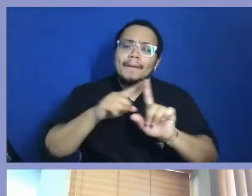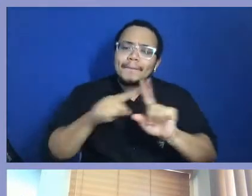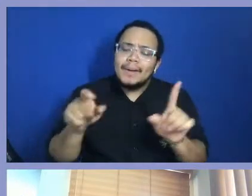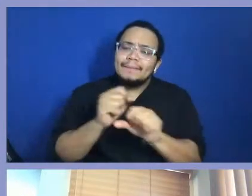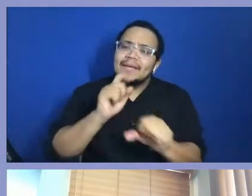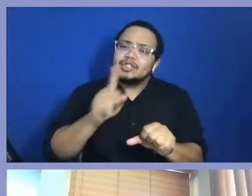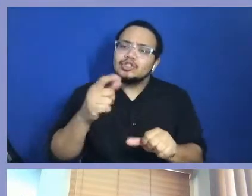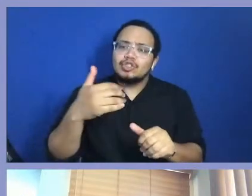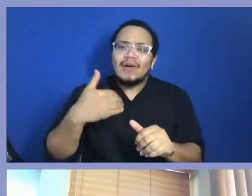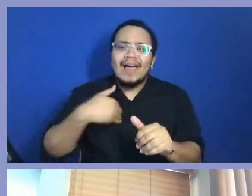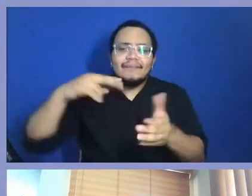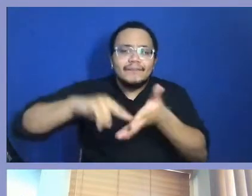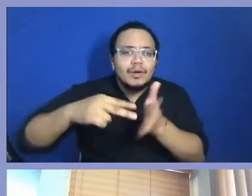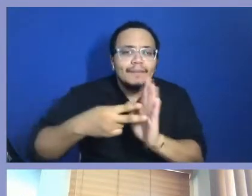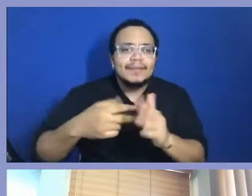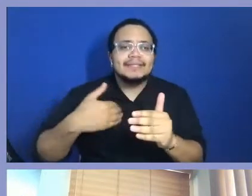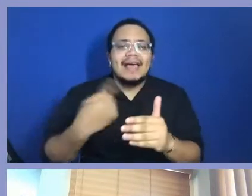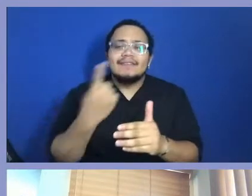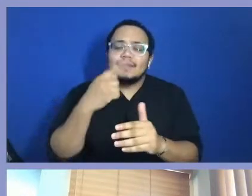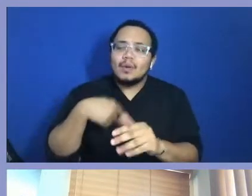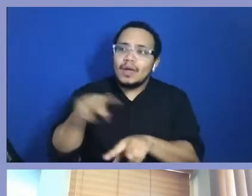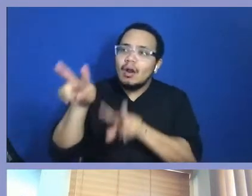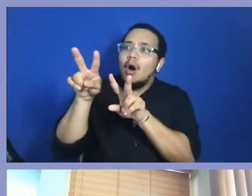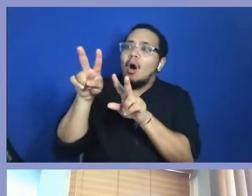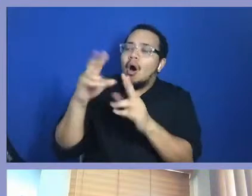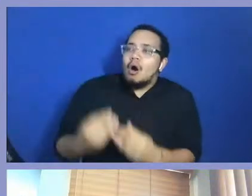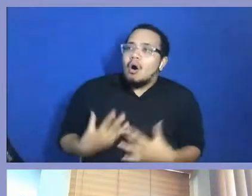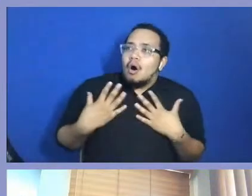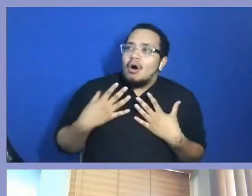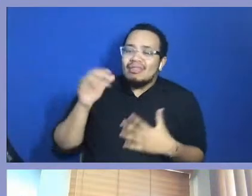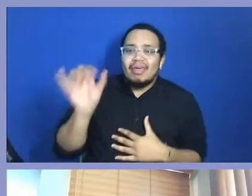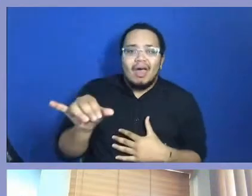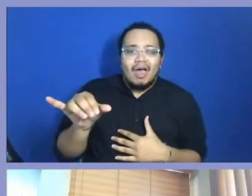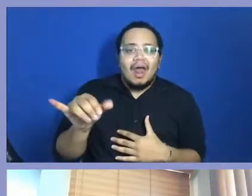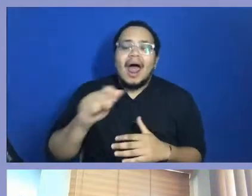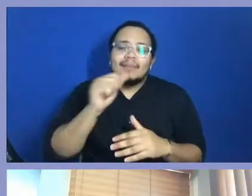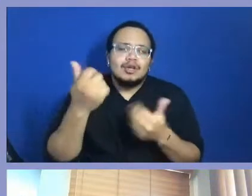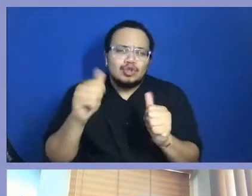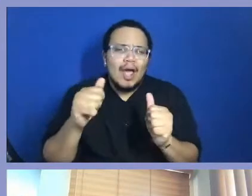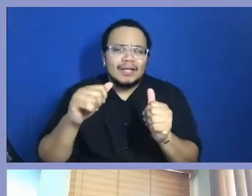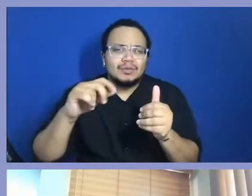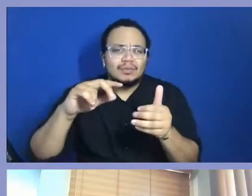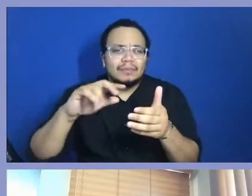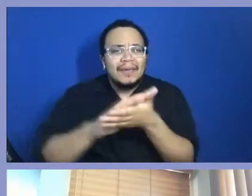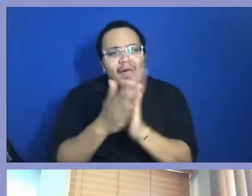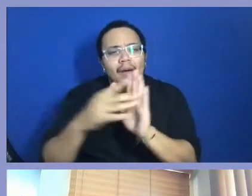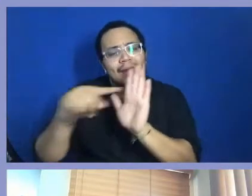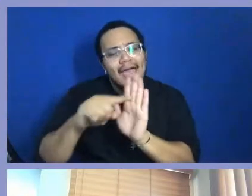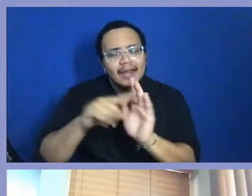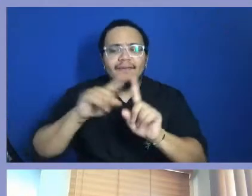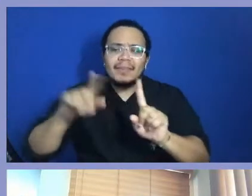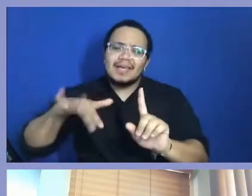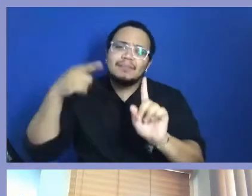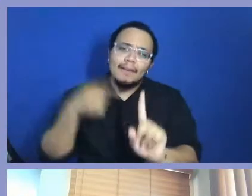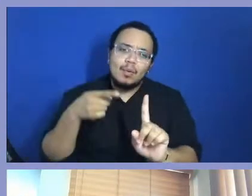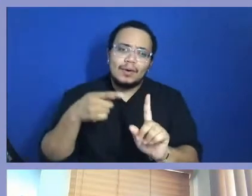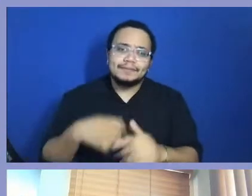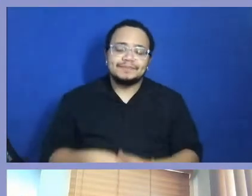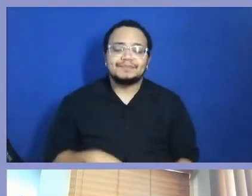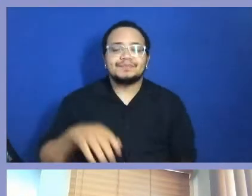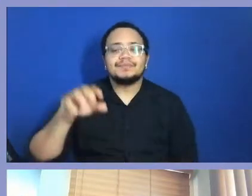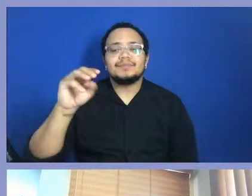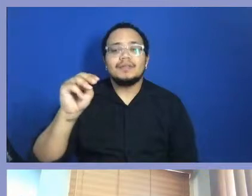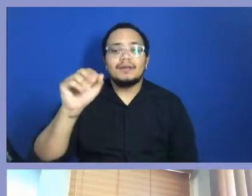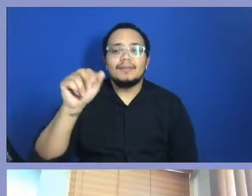to, not something that's negative. Okay, that's all I ask. No, and I love that perspective. And I think even for you,